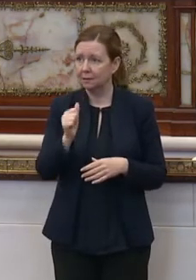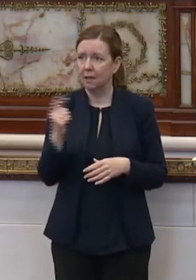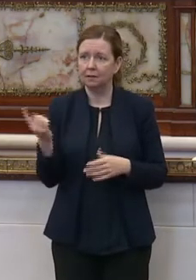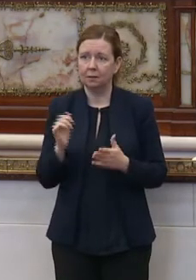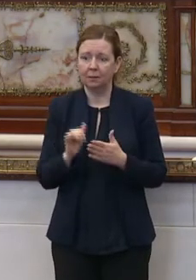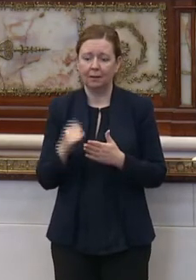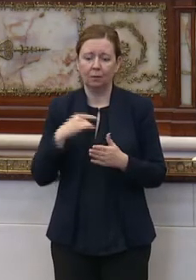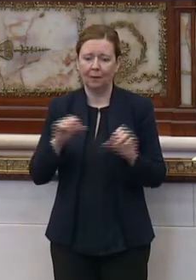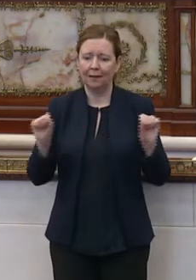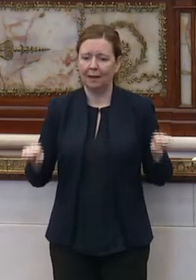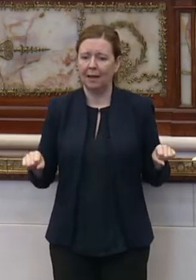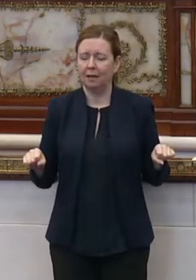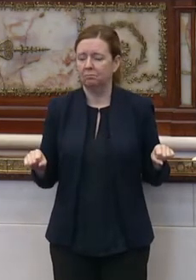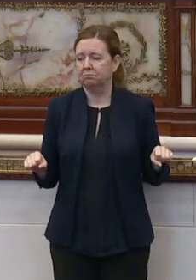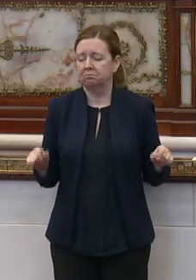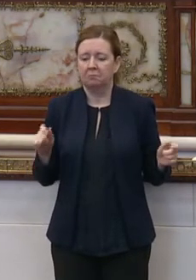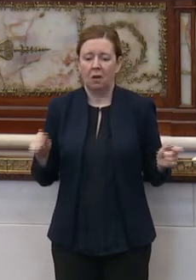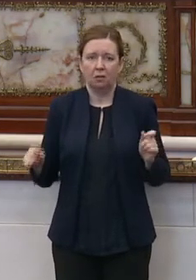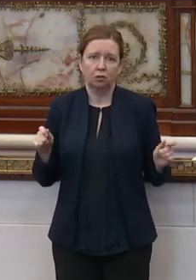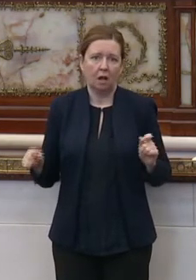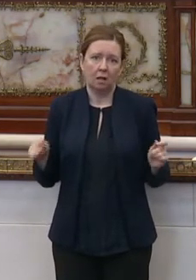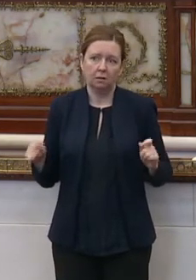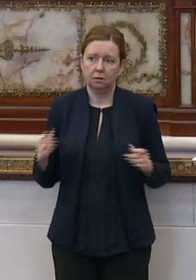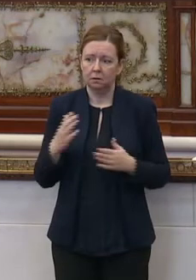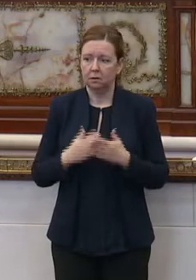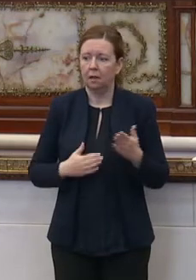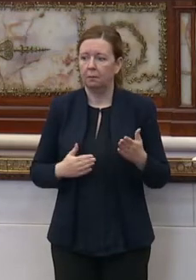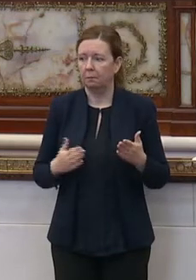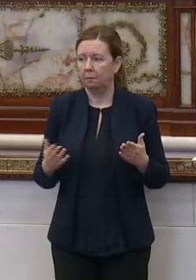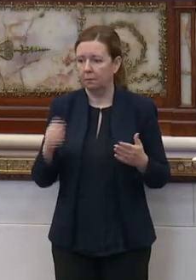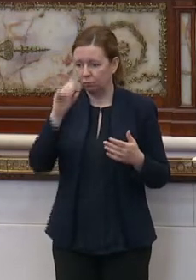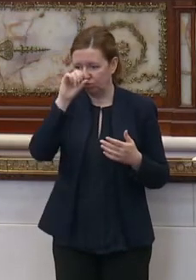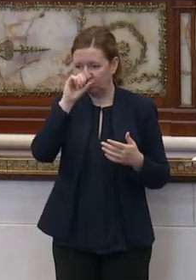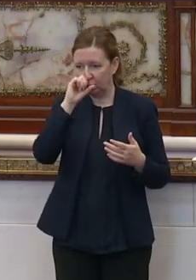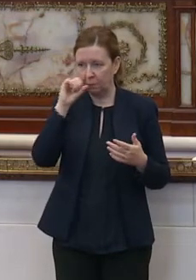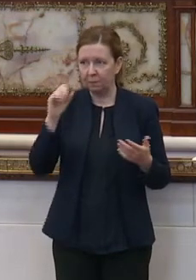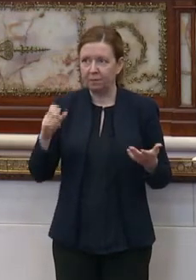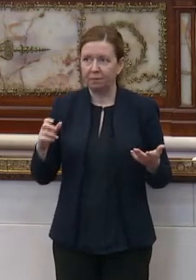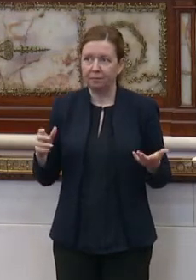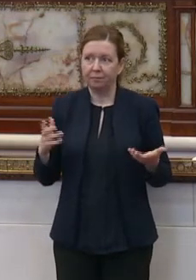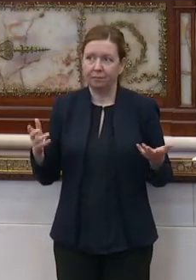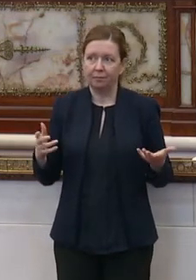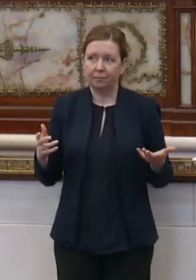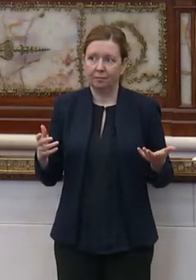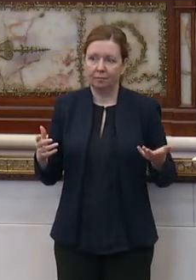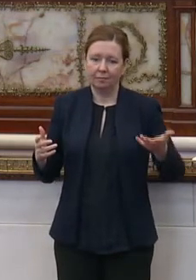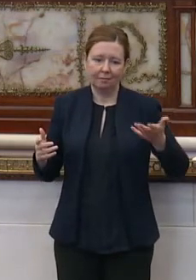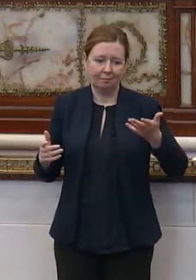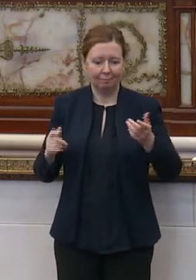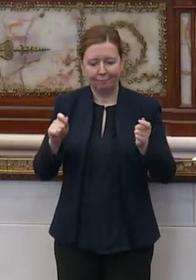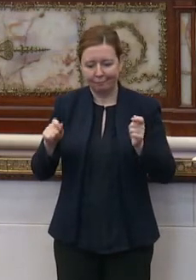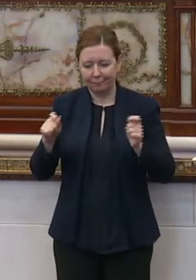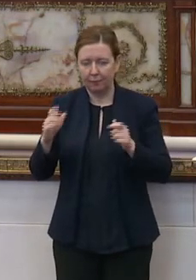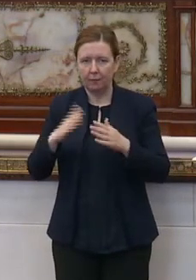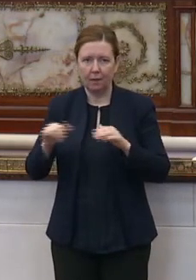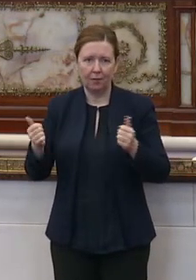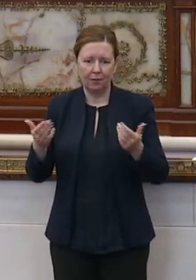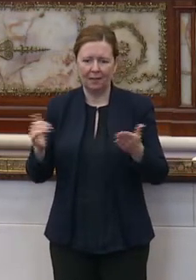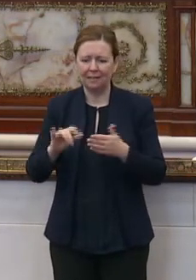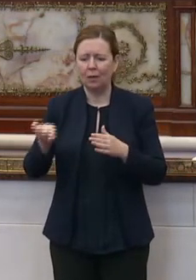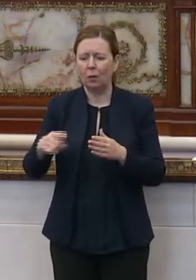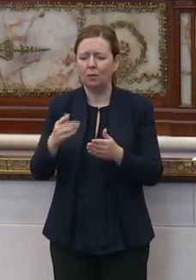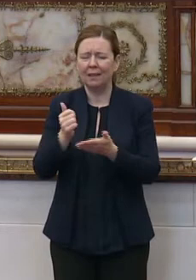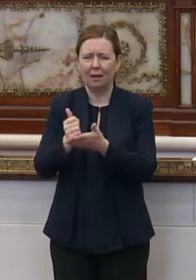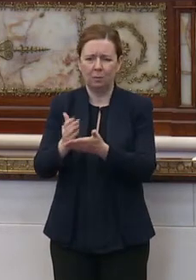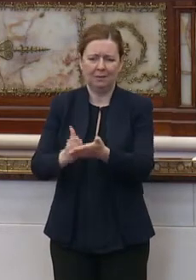something that we could just adjust some of the loop and some other things that only help a certain number